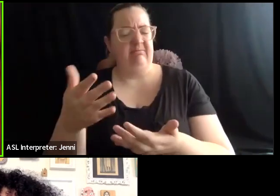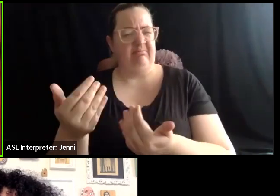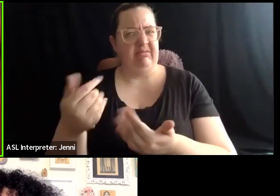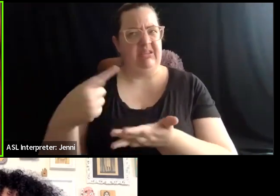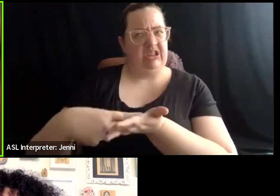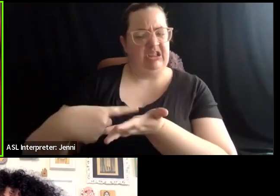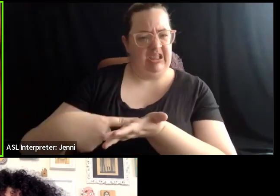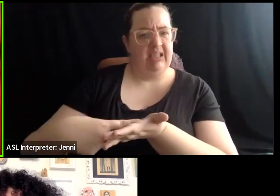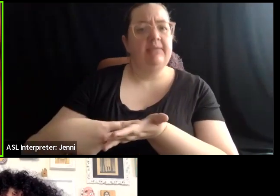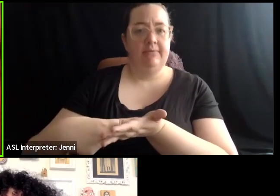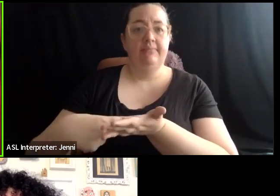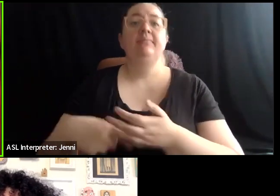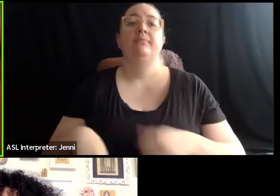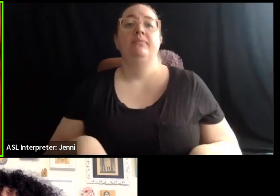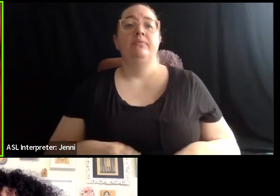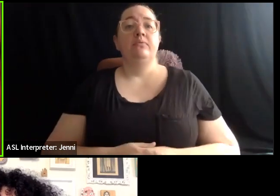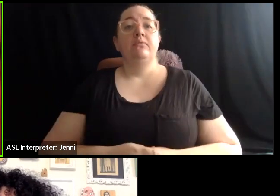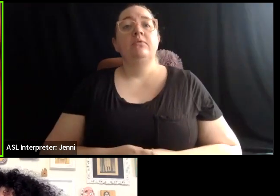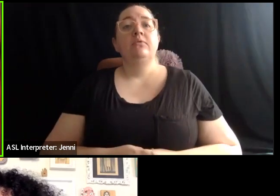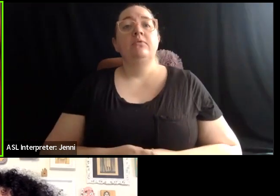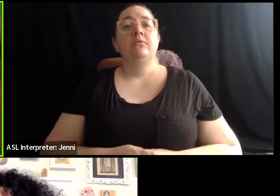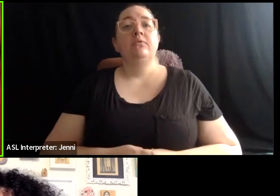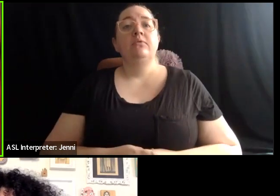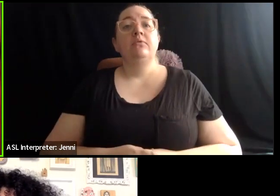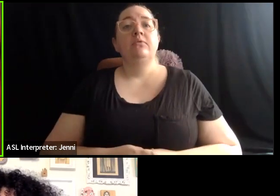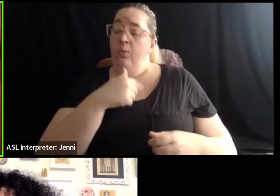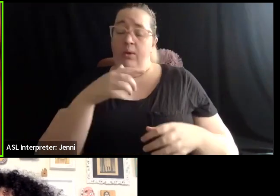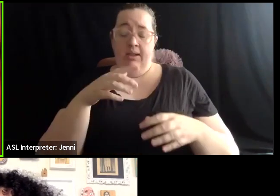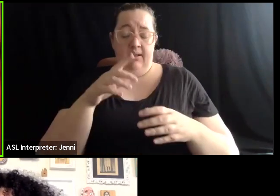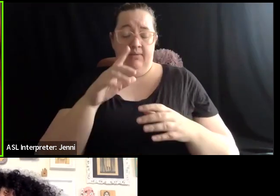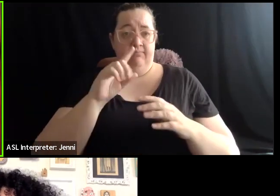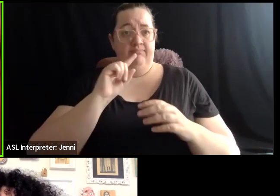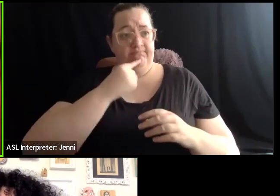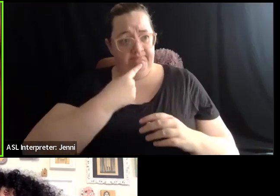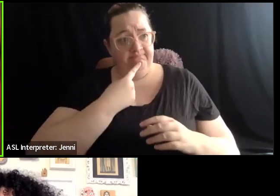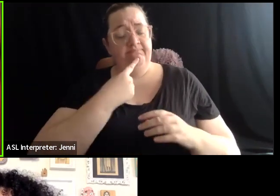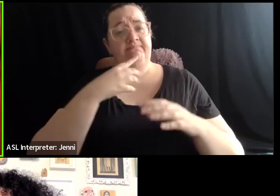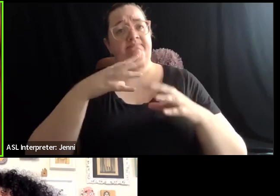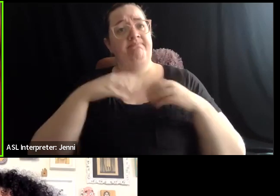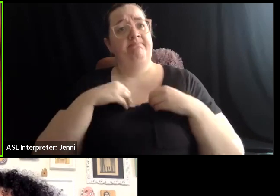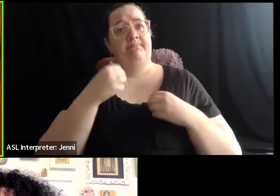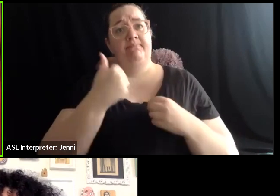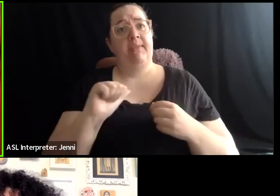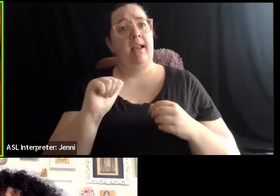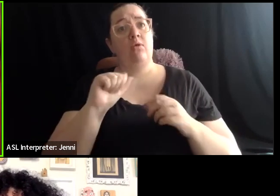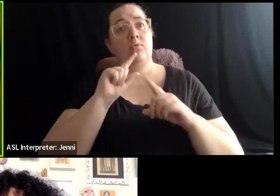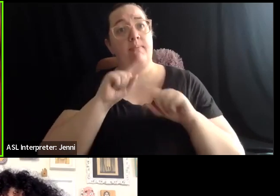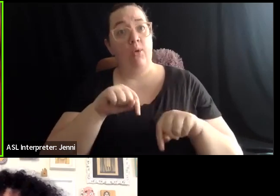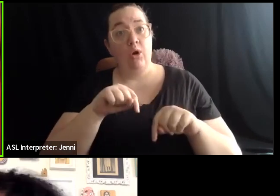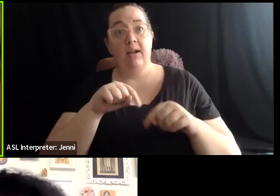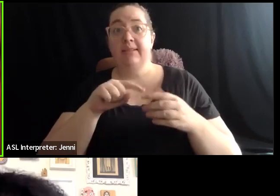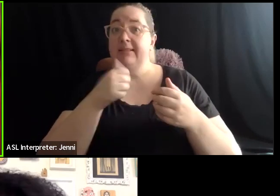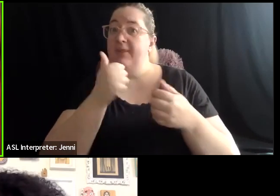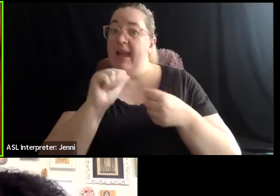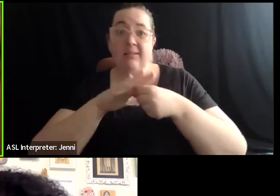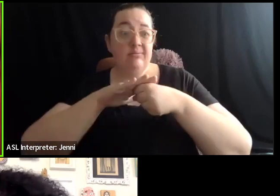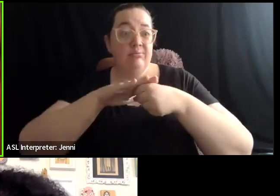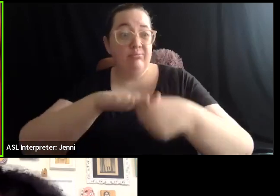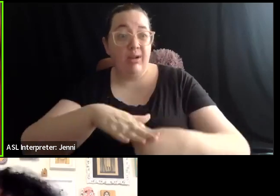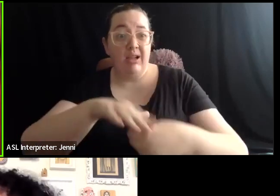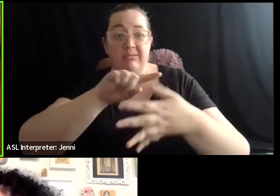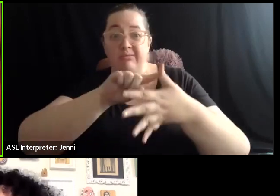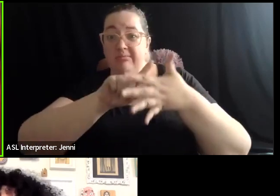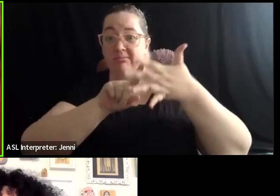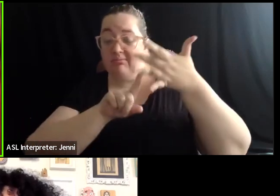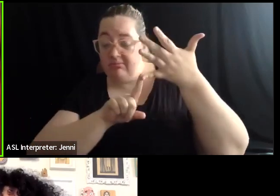And NPN takes seriously any reports of racism, transphobia, homophobia, ableism, misogyny, classism,